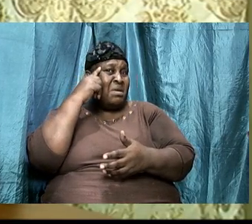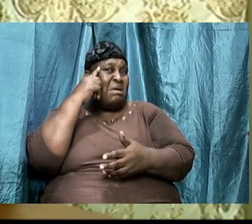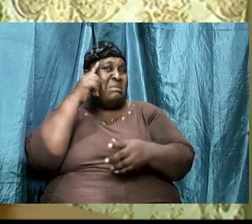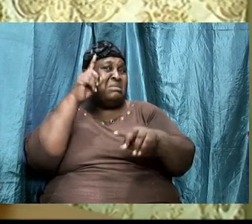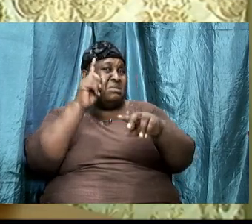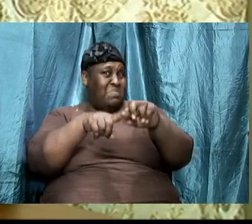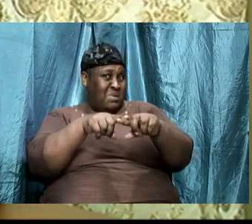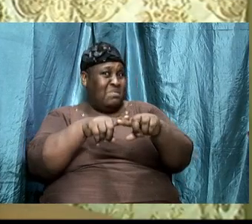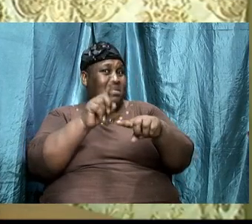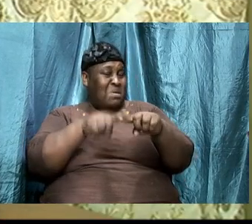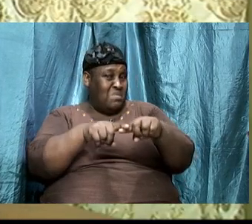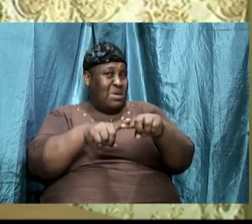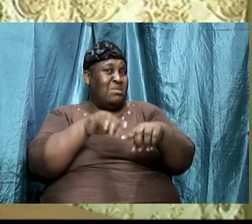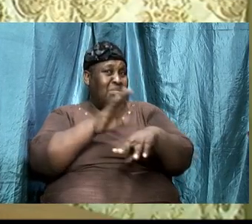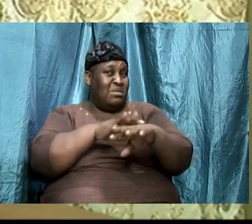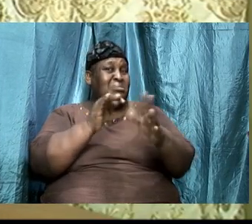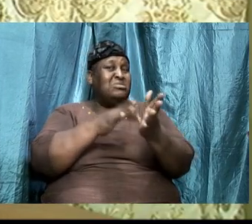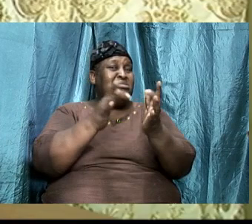you making a sad mystery